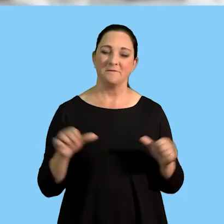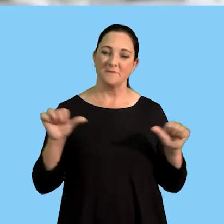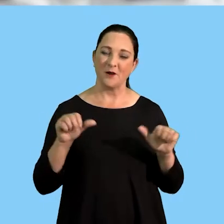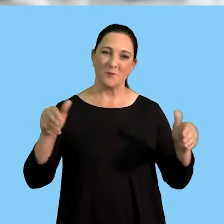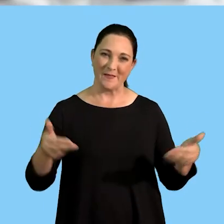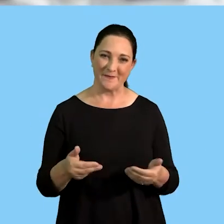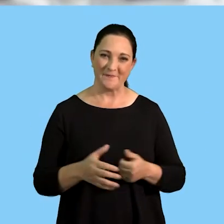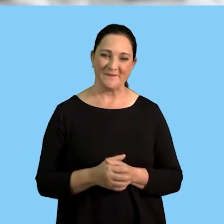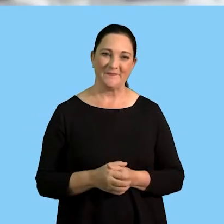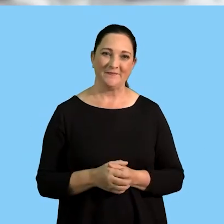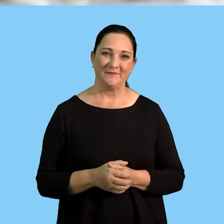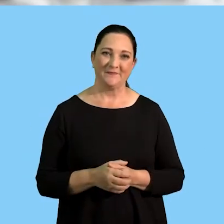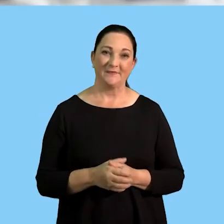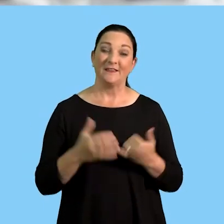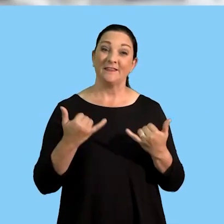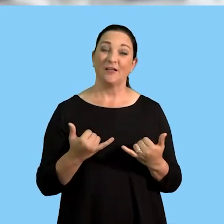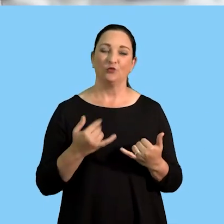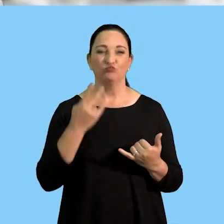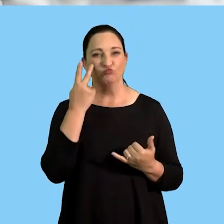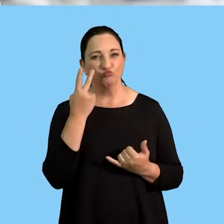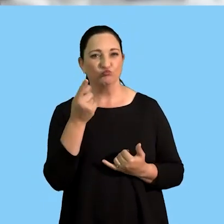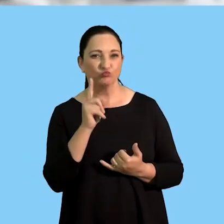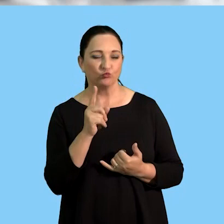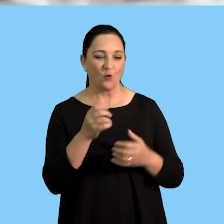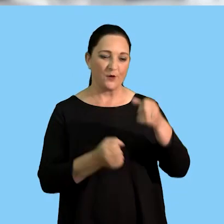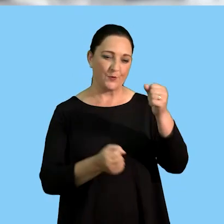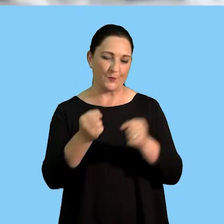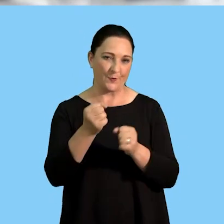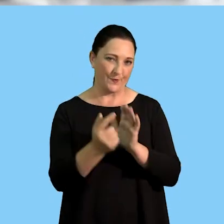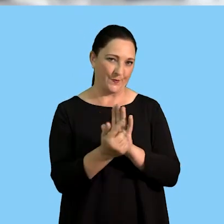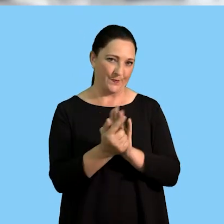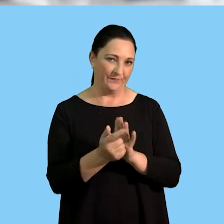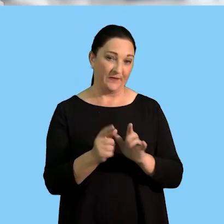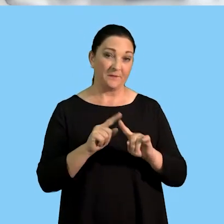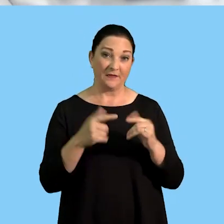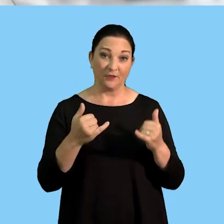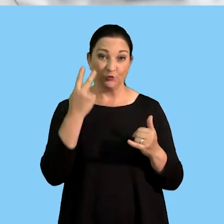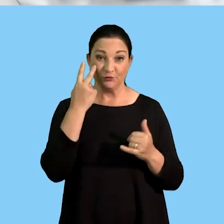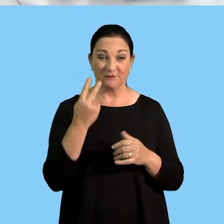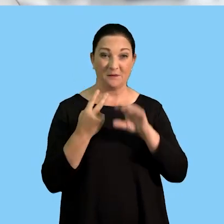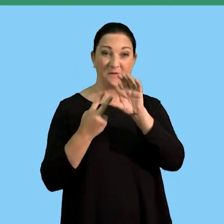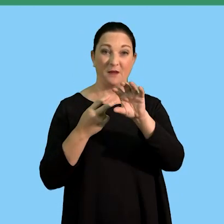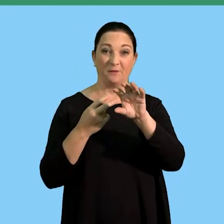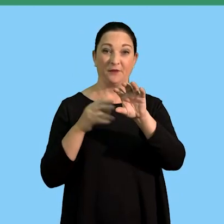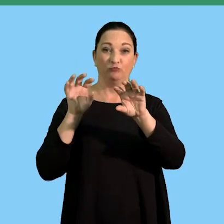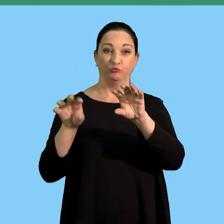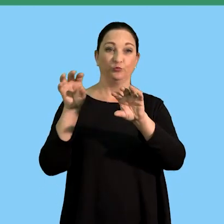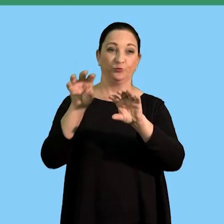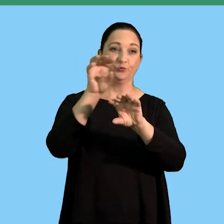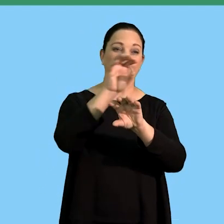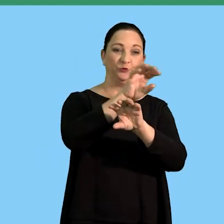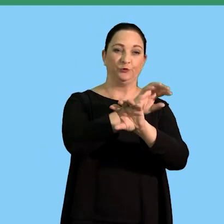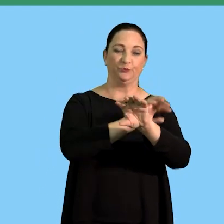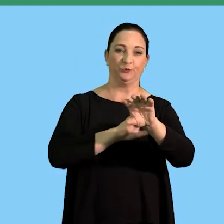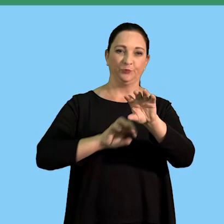welcome back now let us look into wrapping up our lesson remember our concept map was structured in the